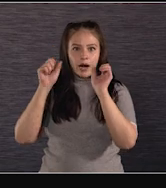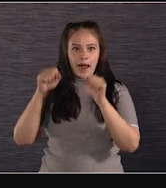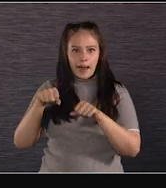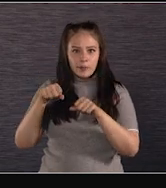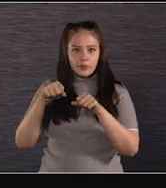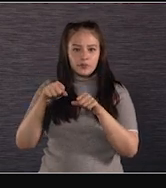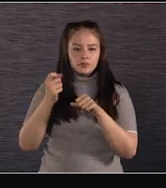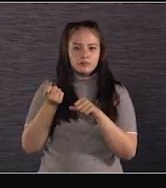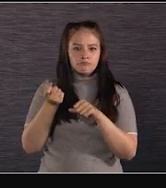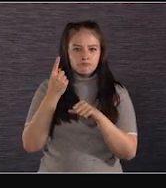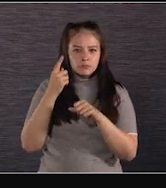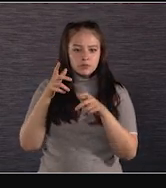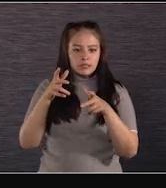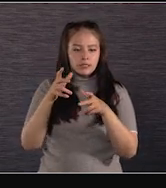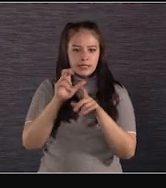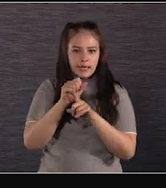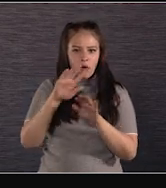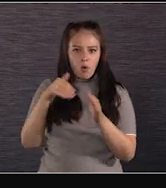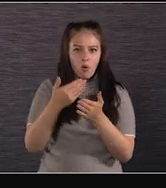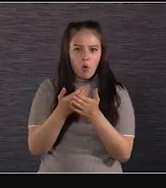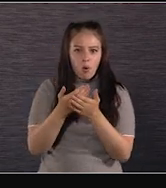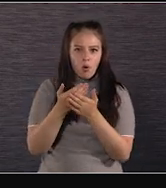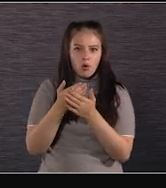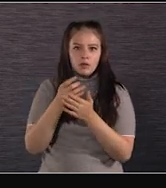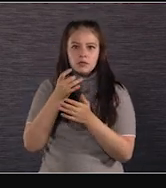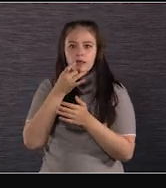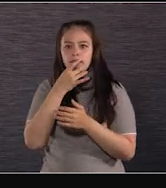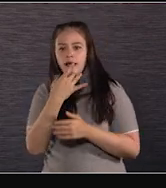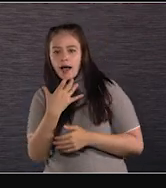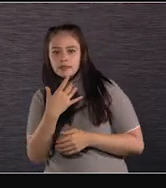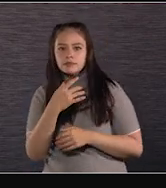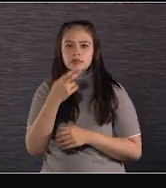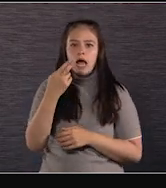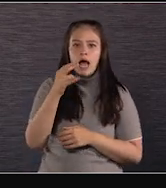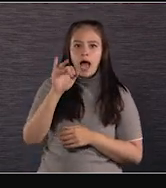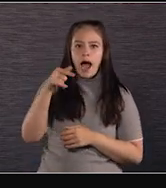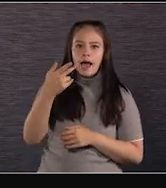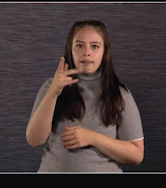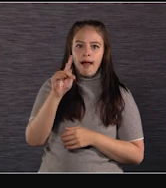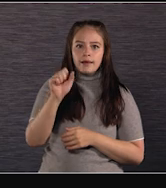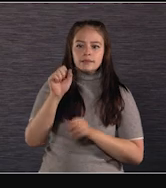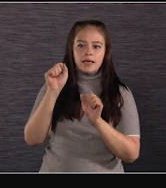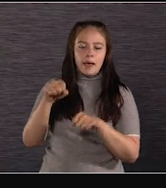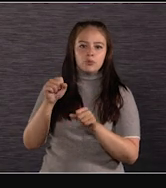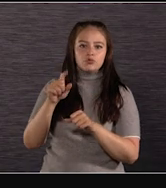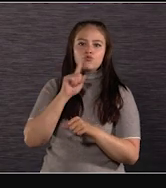differently than the original Venice does. The highlights now roll off. It's a really beautiful look.